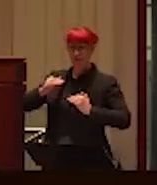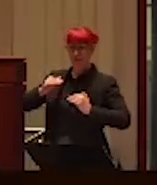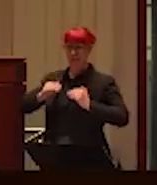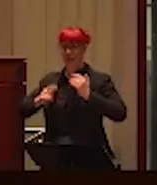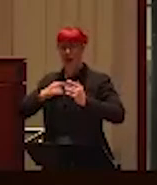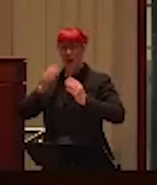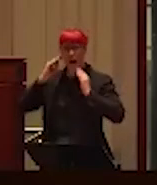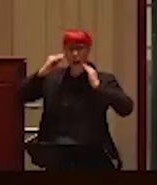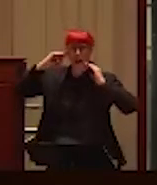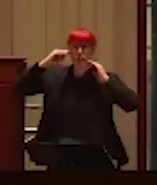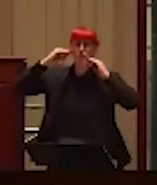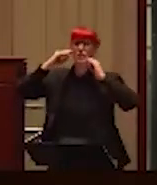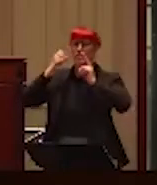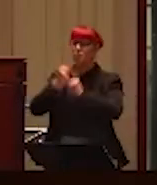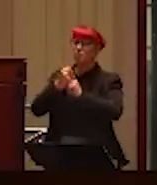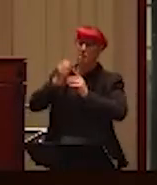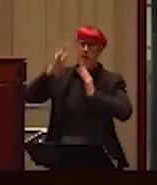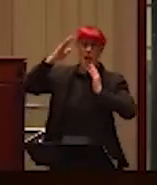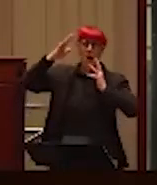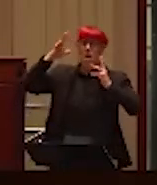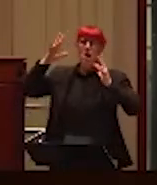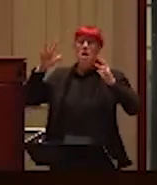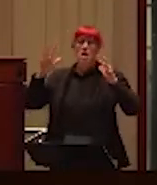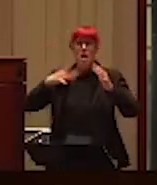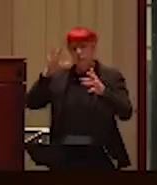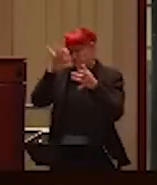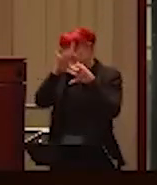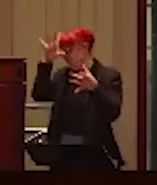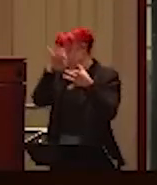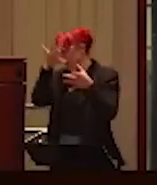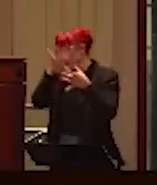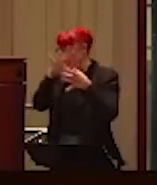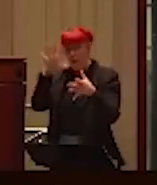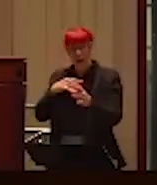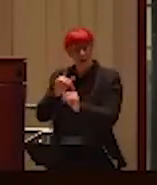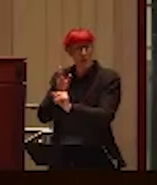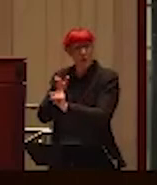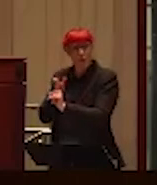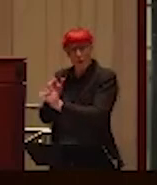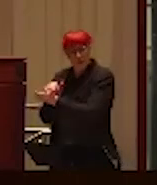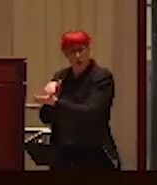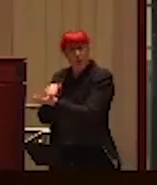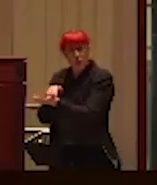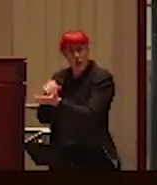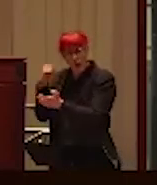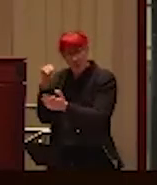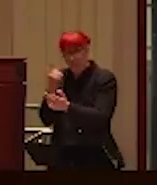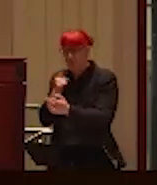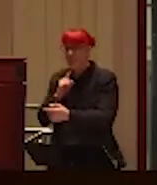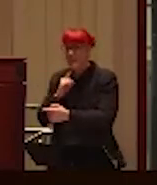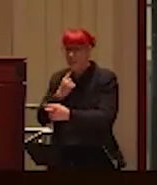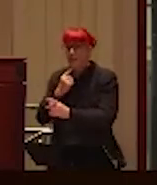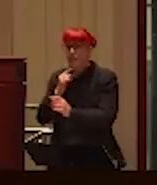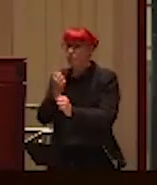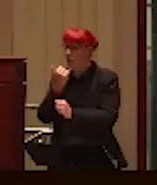panic attacks, and I was dissociating. You know, I had to go to, I was going to the doctor, and they thought there was something really severe wrong with me in doing